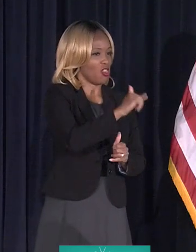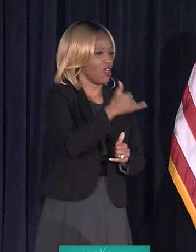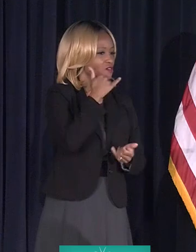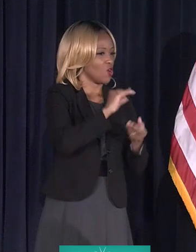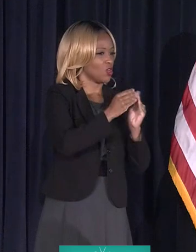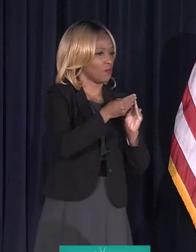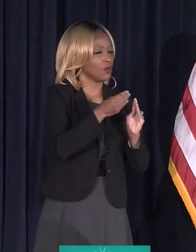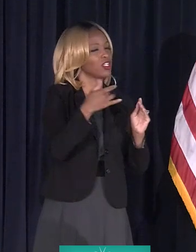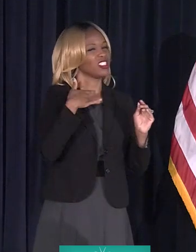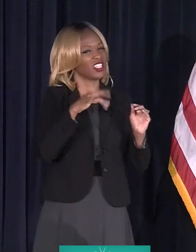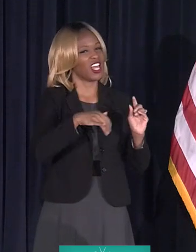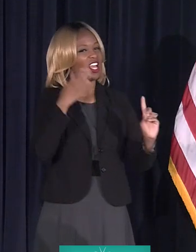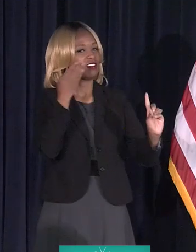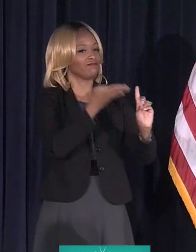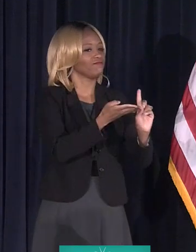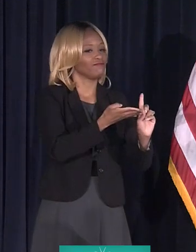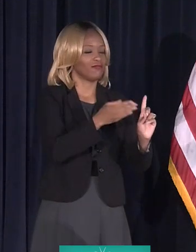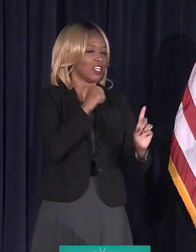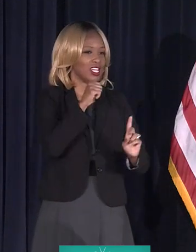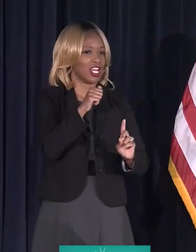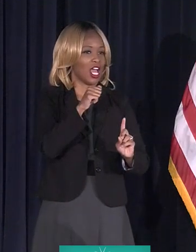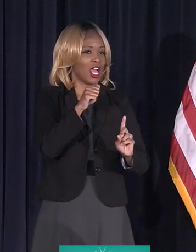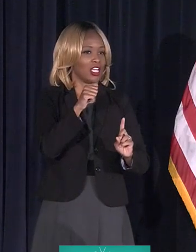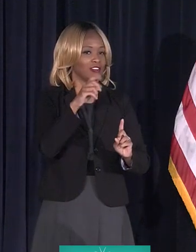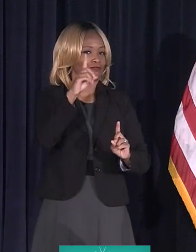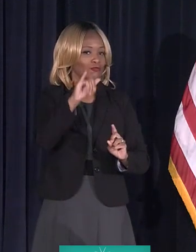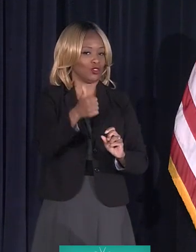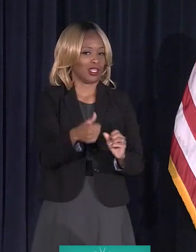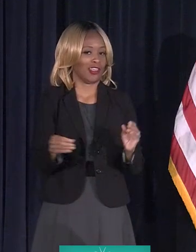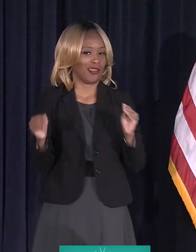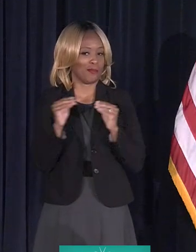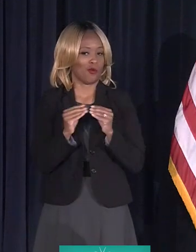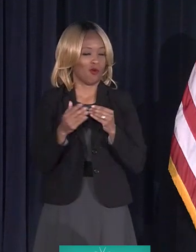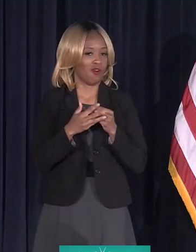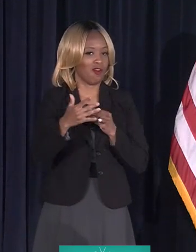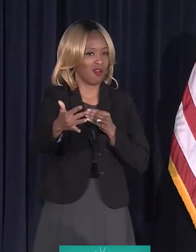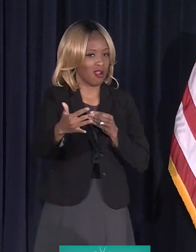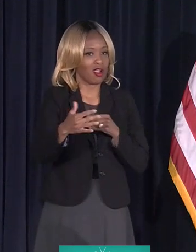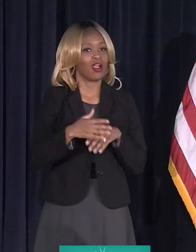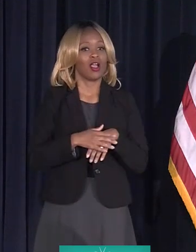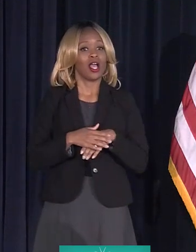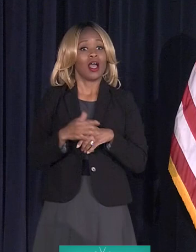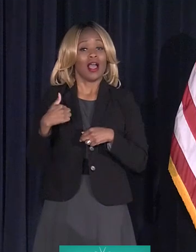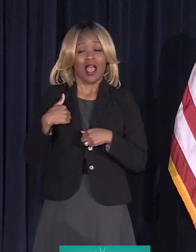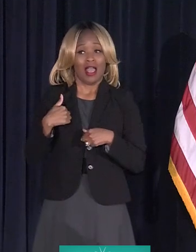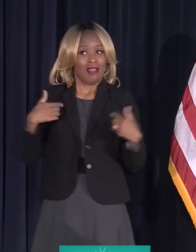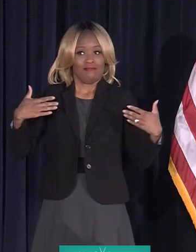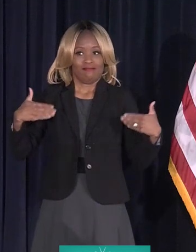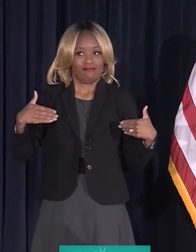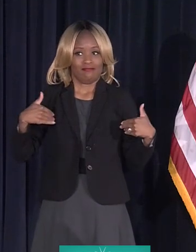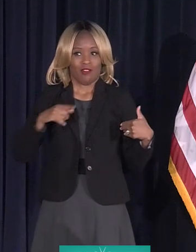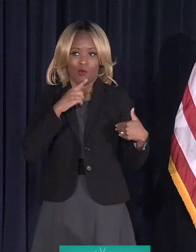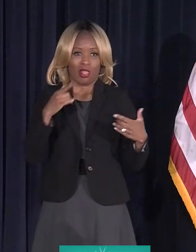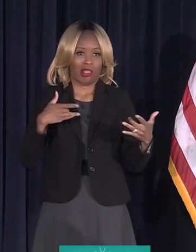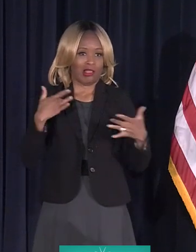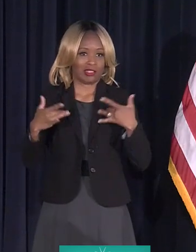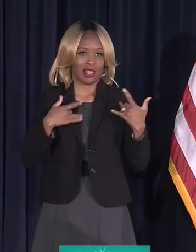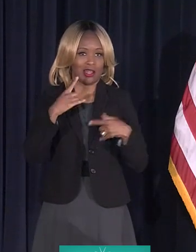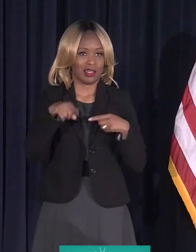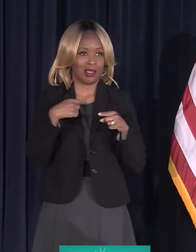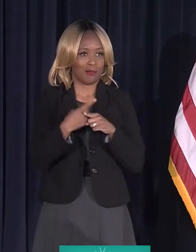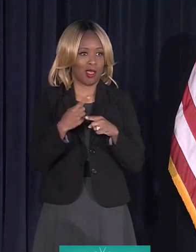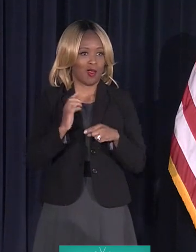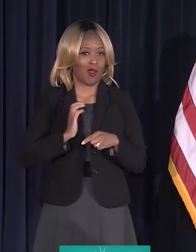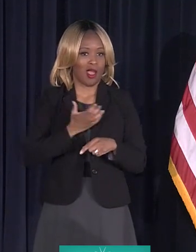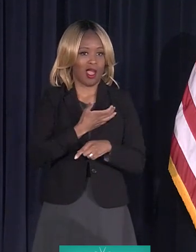convinces them not to engage in the activity any further. I haven't been really excited about making our